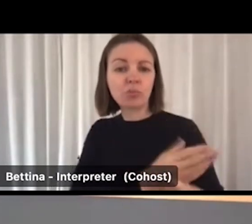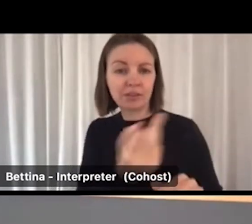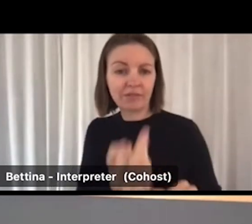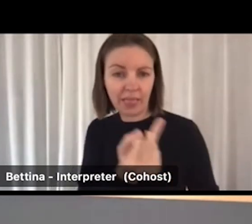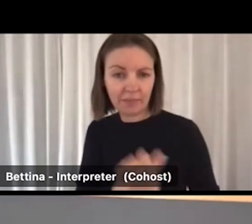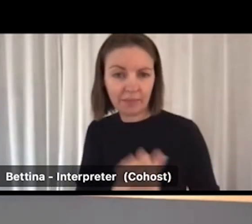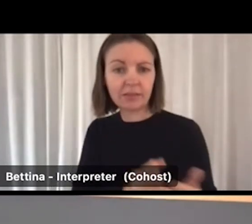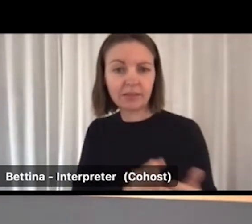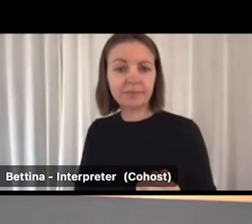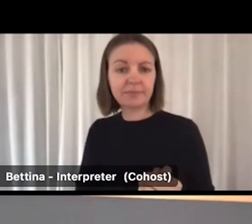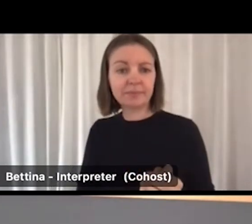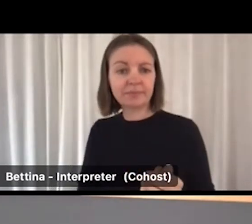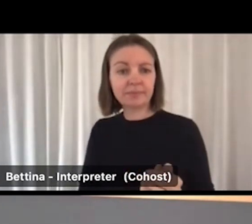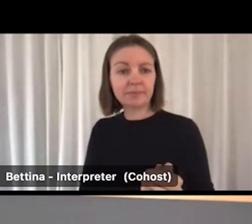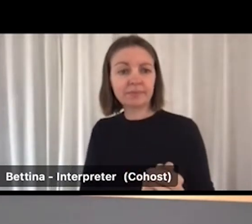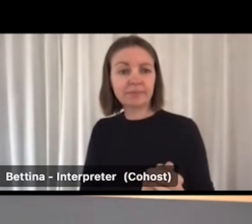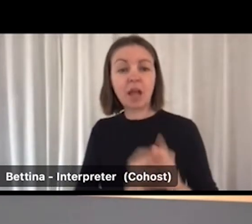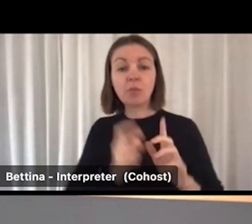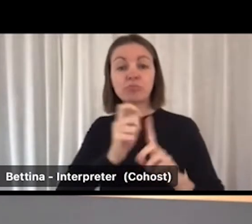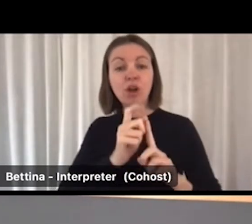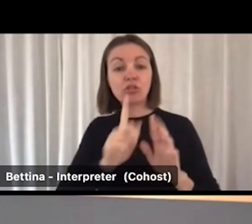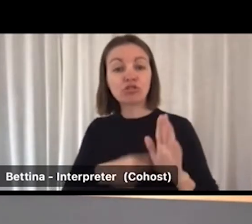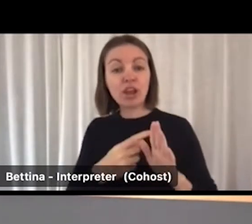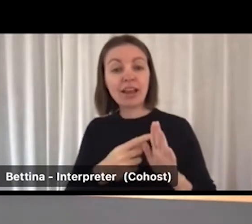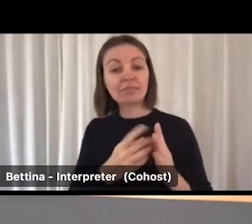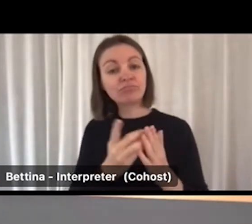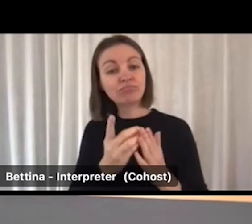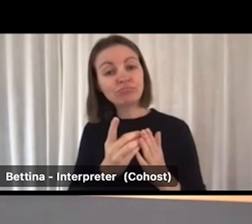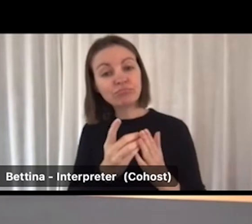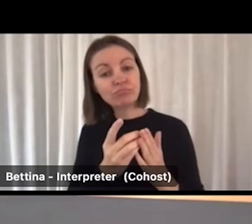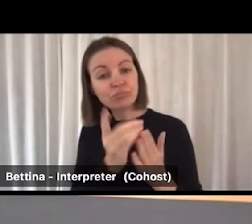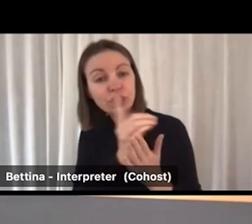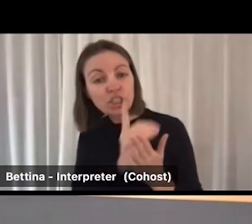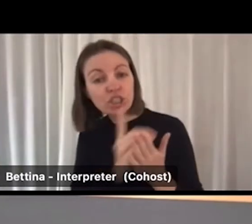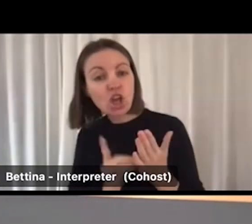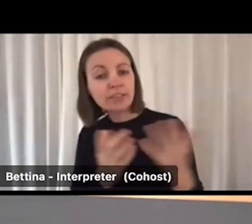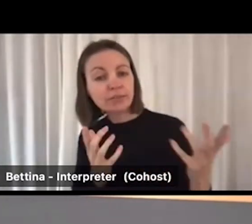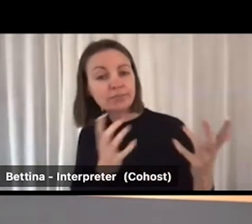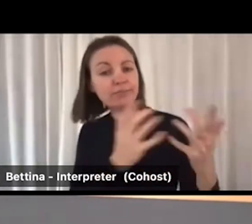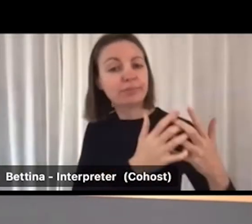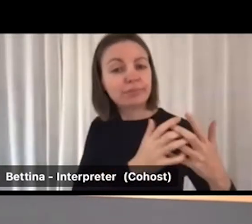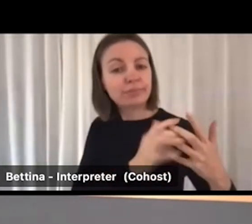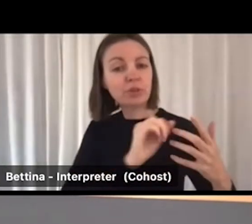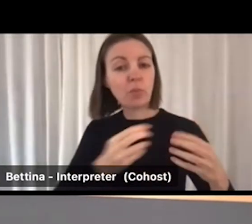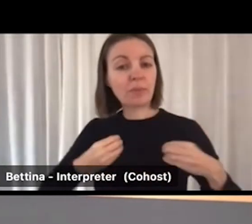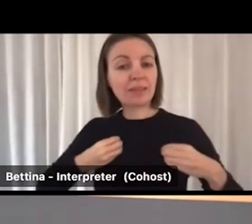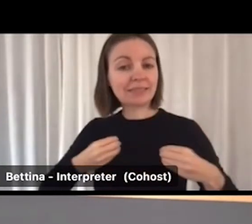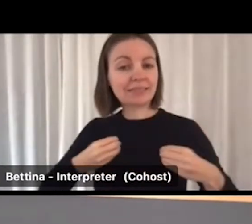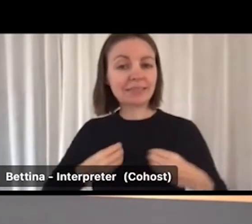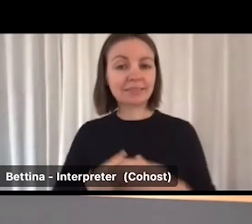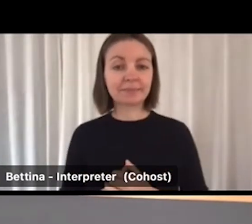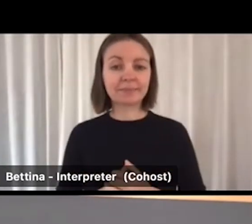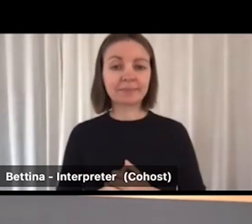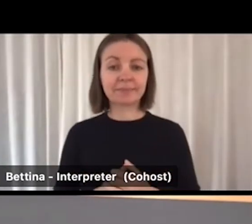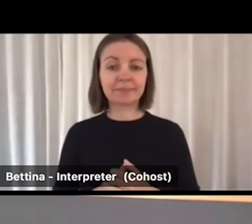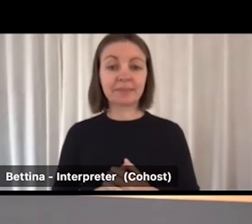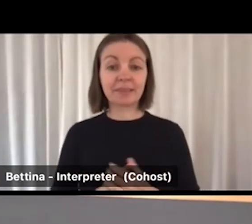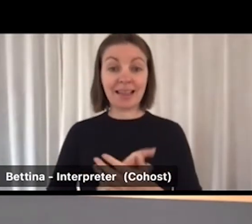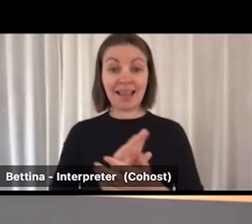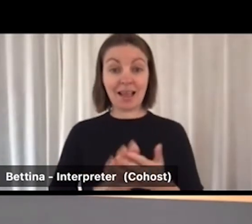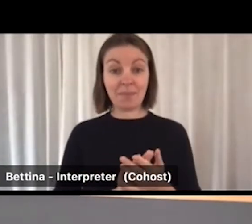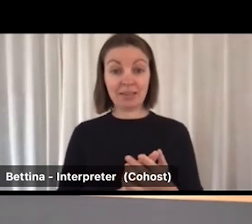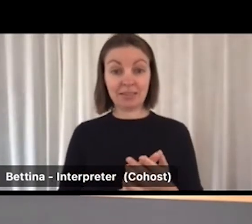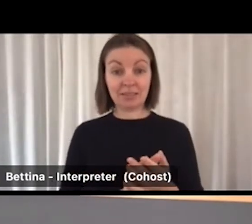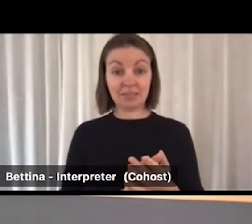projects are co-designed with the employer and tailored to the needs of your business. So briefly, individuals are selected